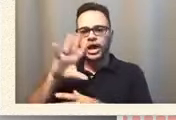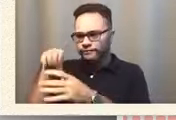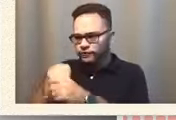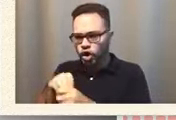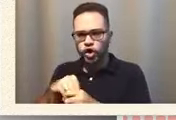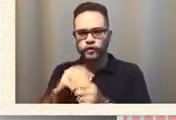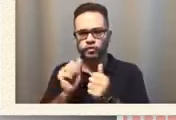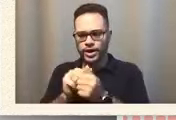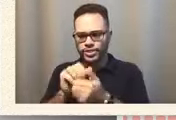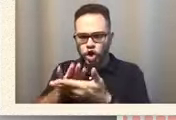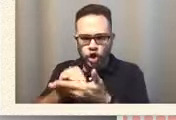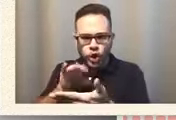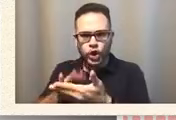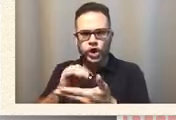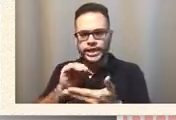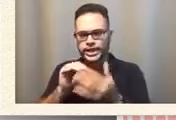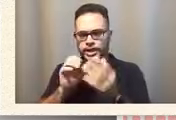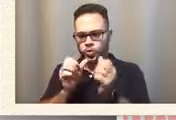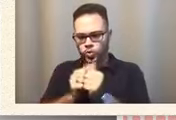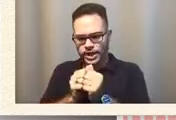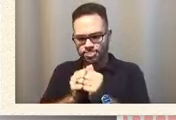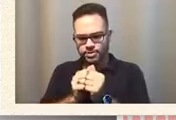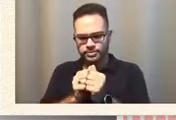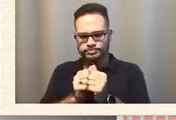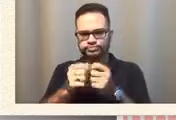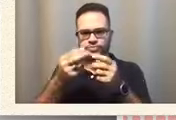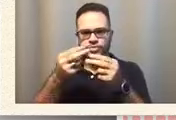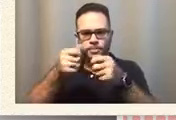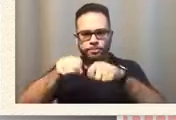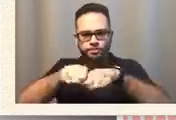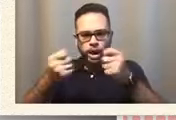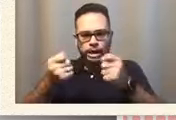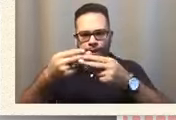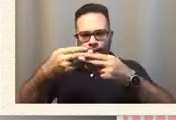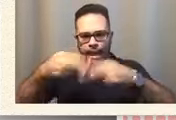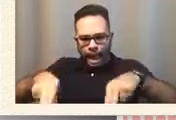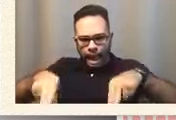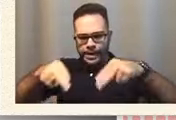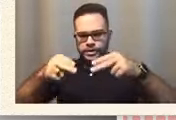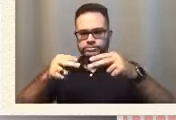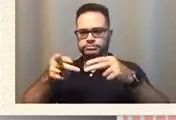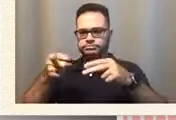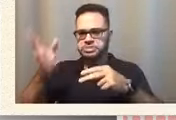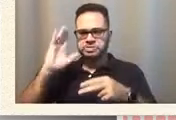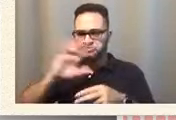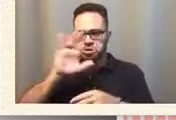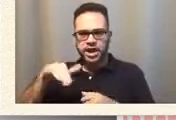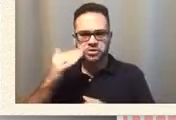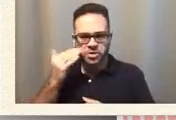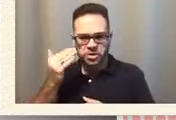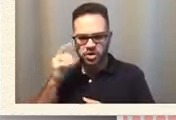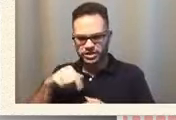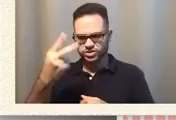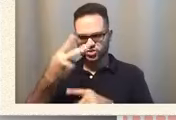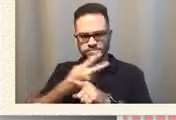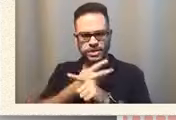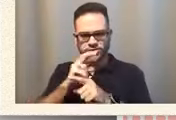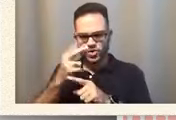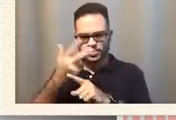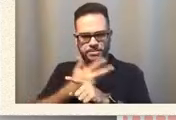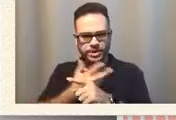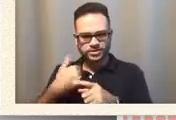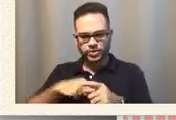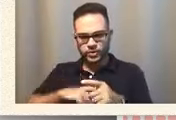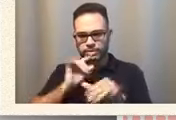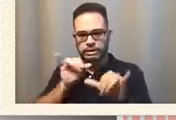by breaking an egg something that he didn't know in this two months or so that we have been in quarantine